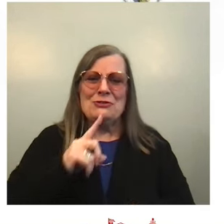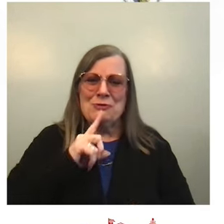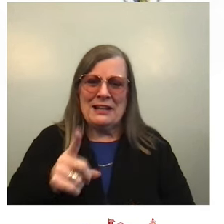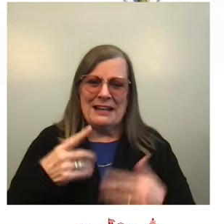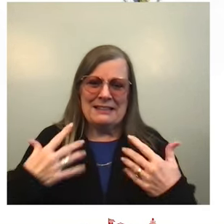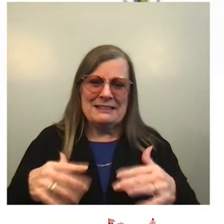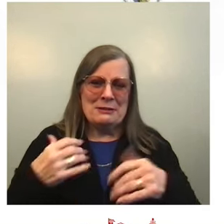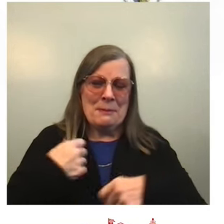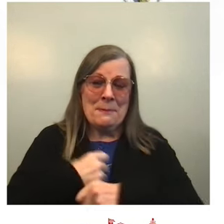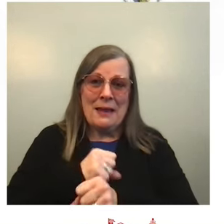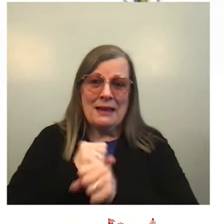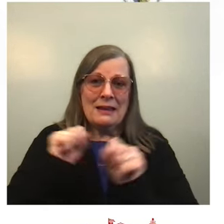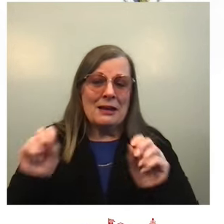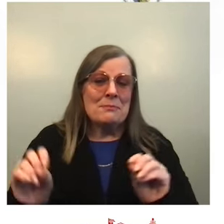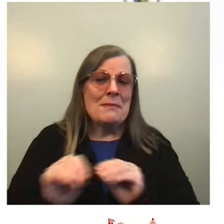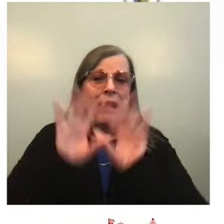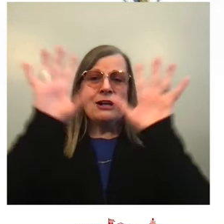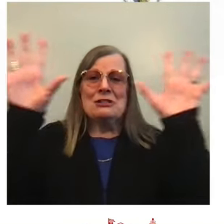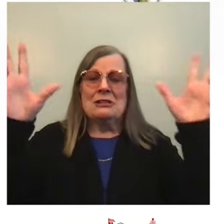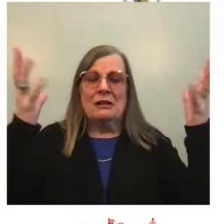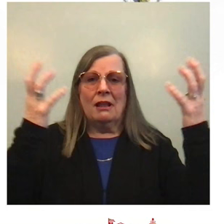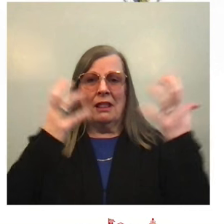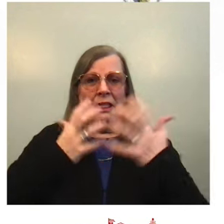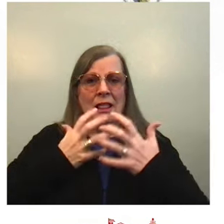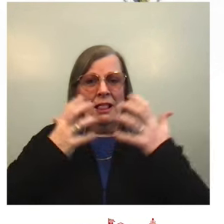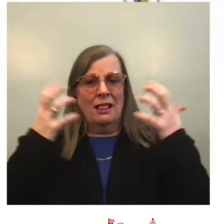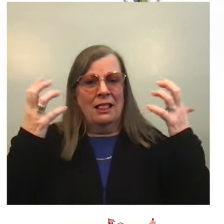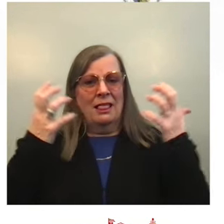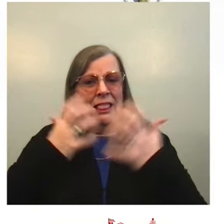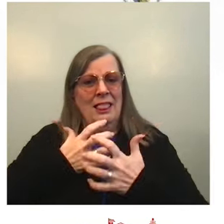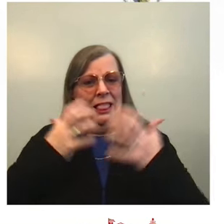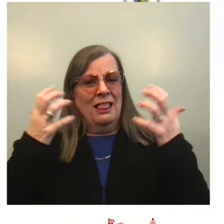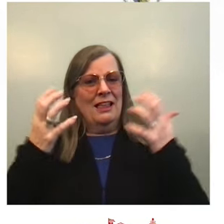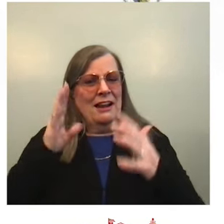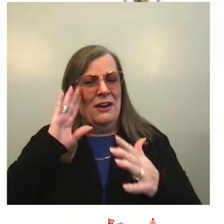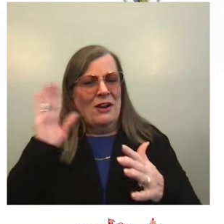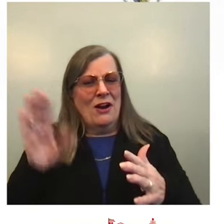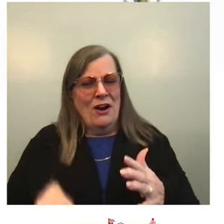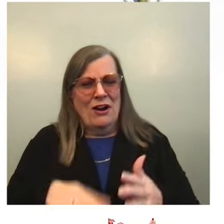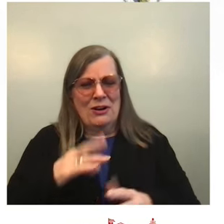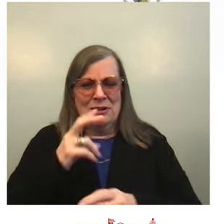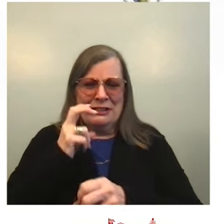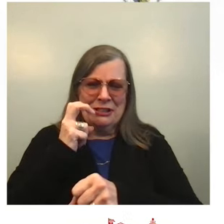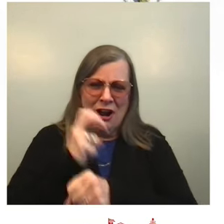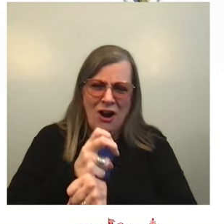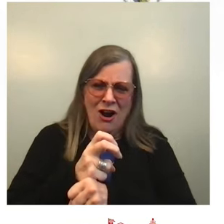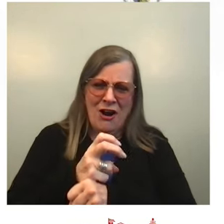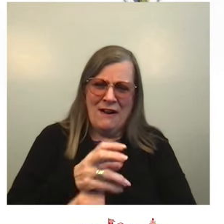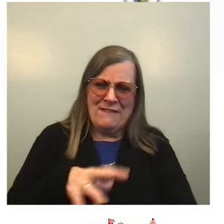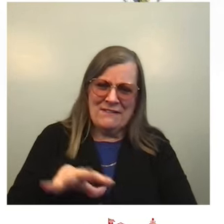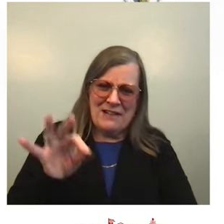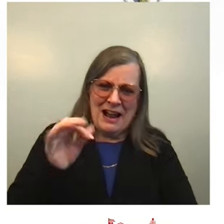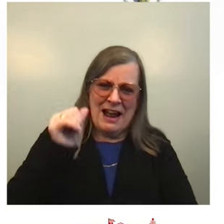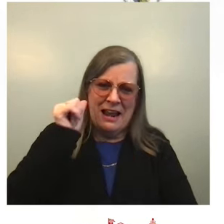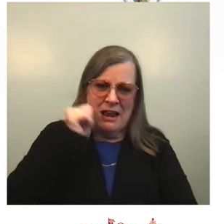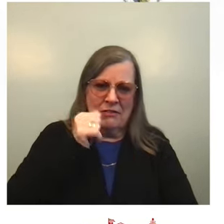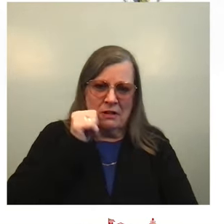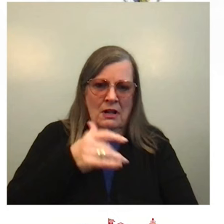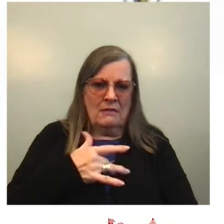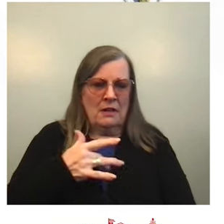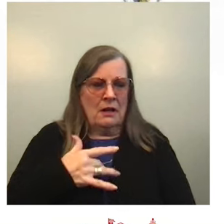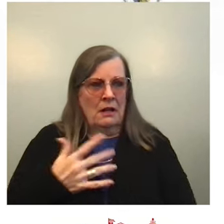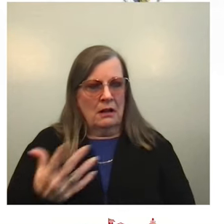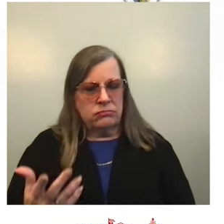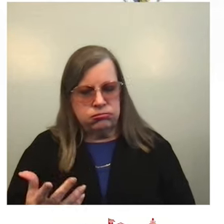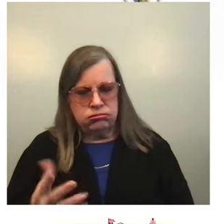know that they can feel hard to find sometimes. As the days grow shorter and the weather grows colder. As